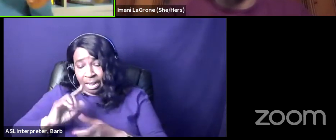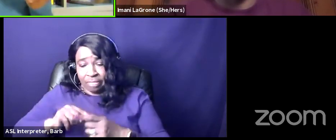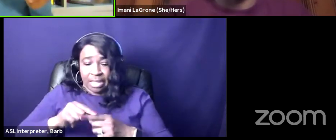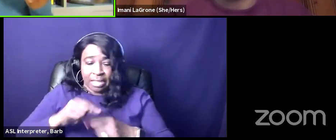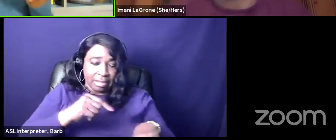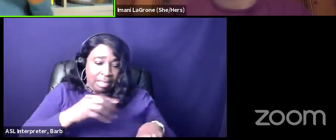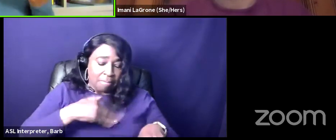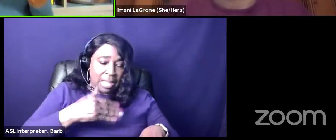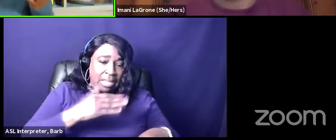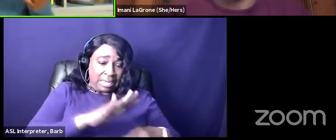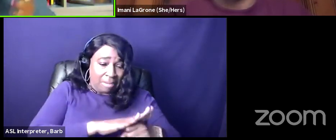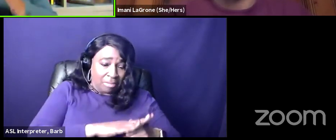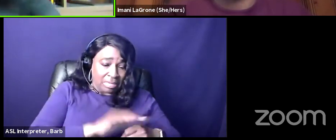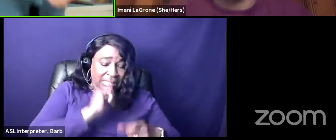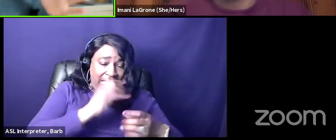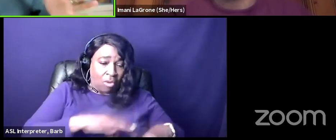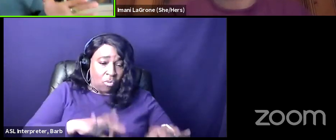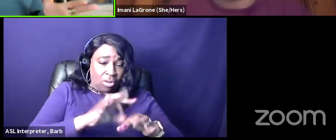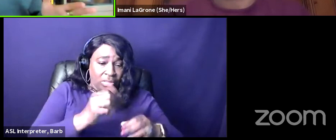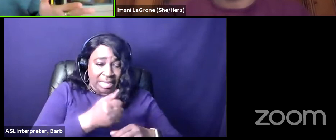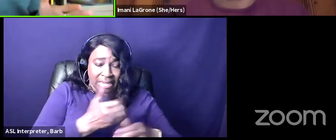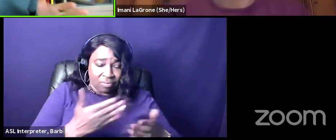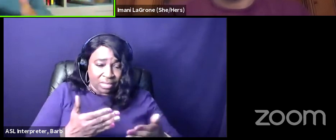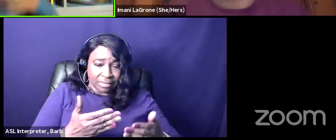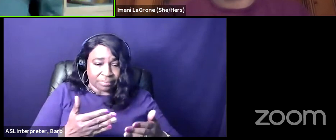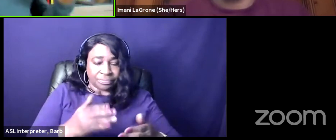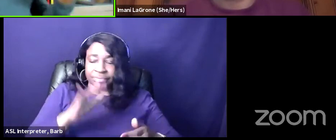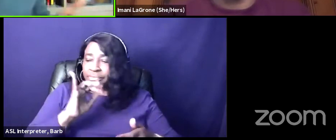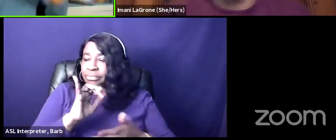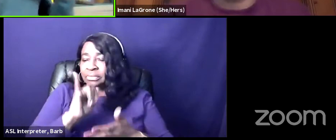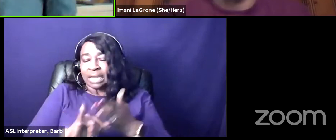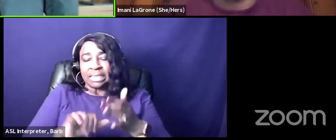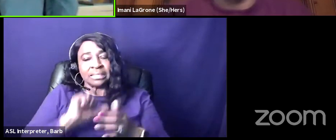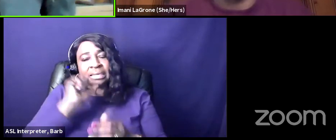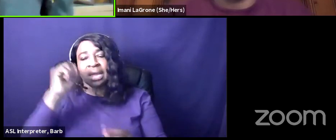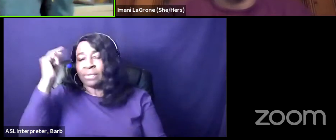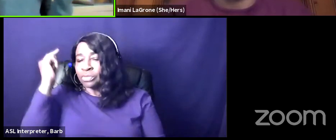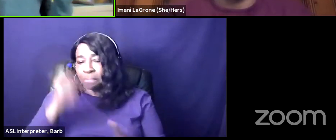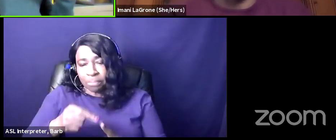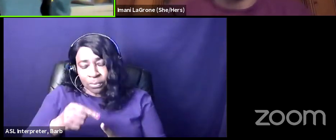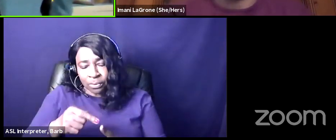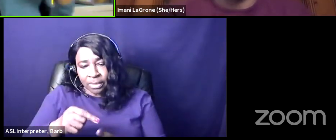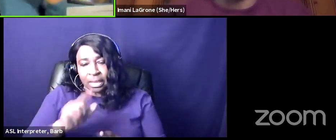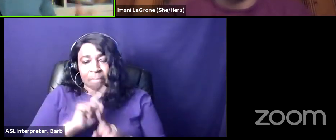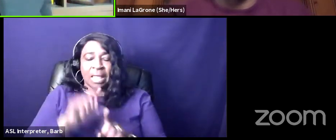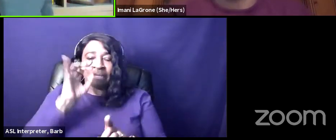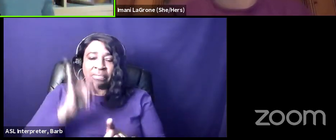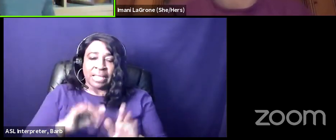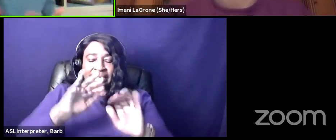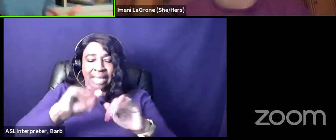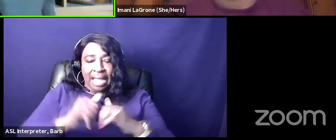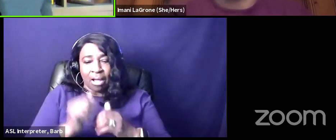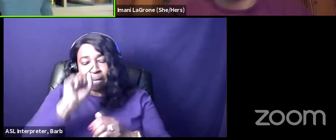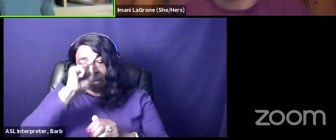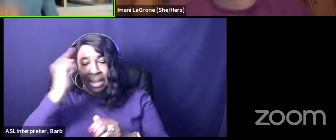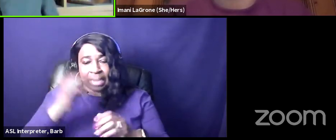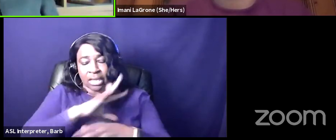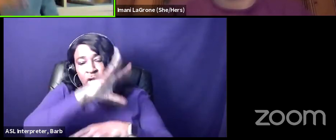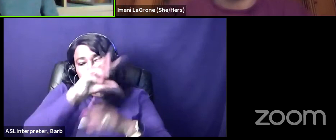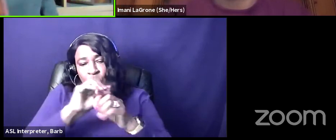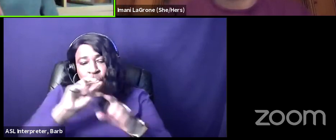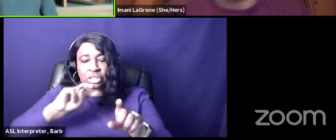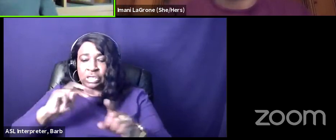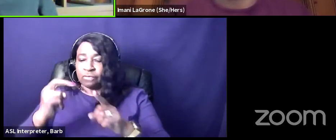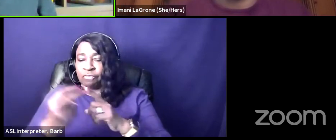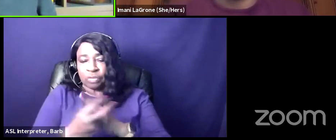not be worth anything it's like that's absolutely not what we're saying it's like but that is sort of how black inclusion is oftentimes viewed